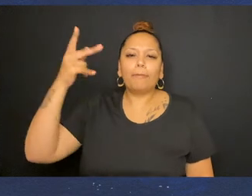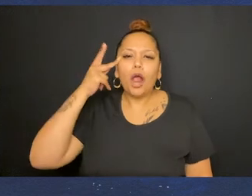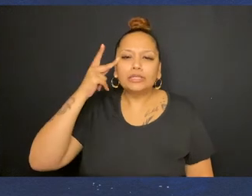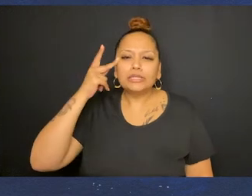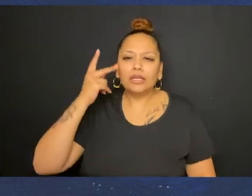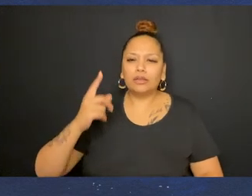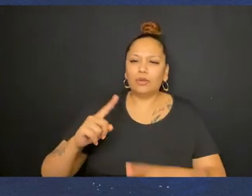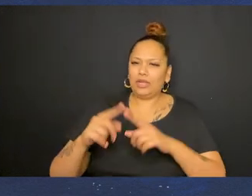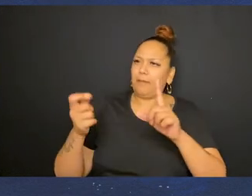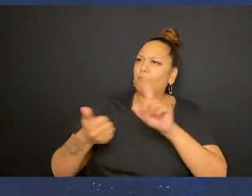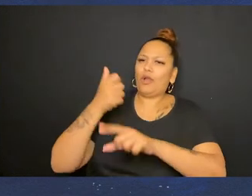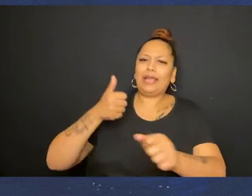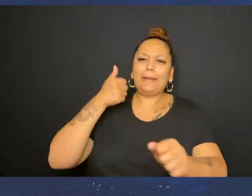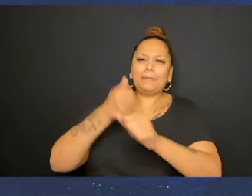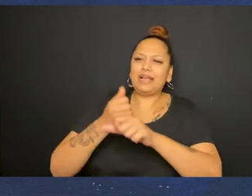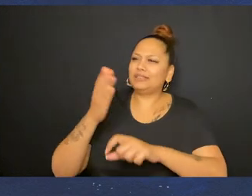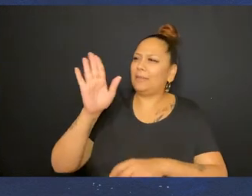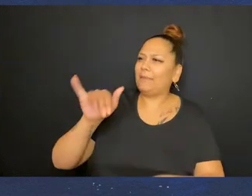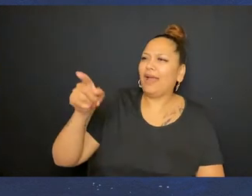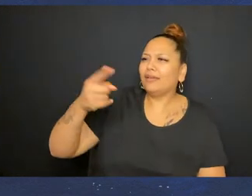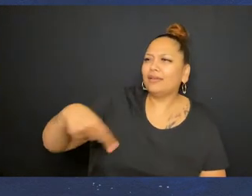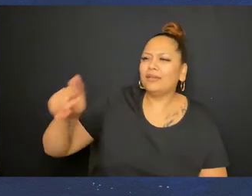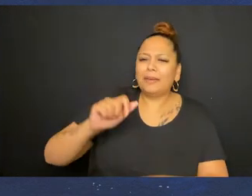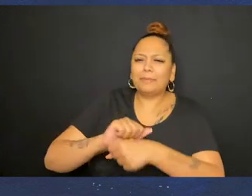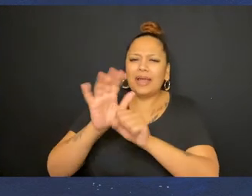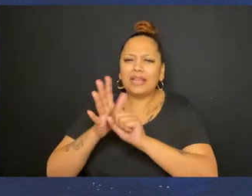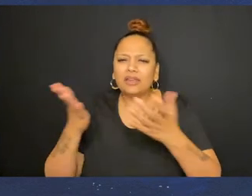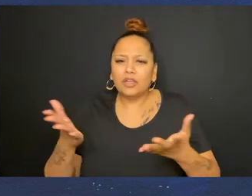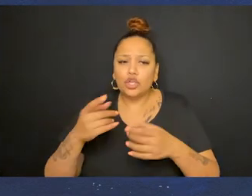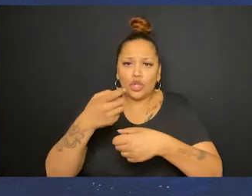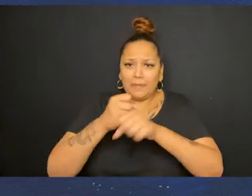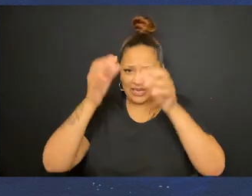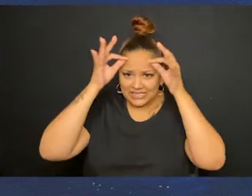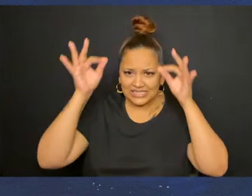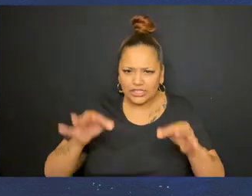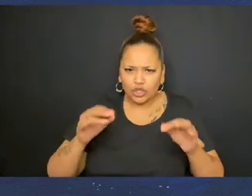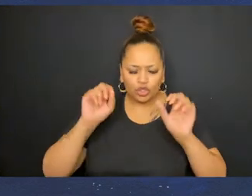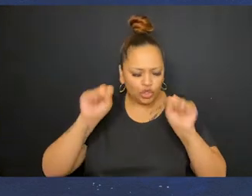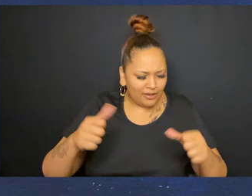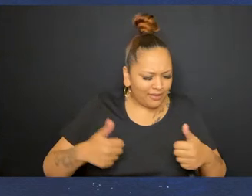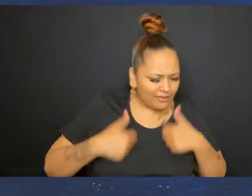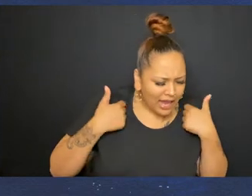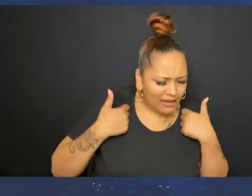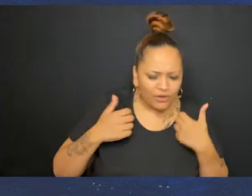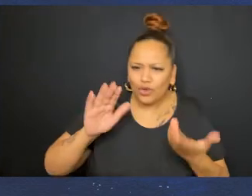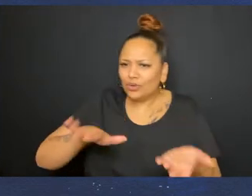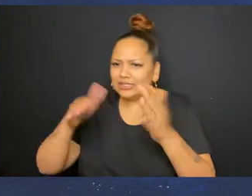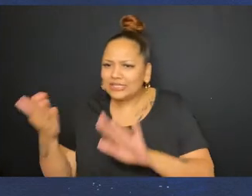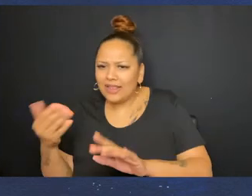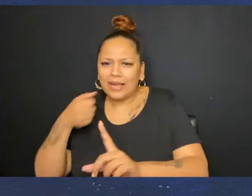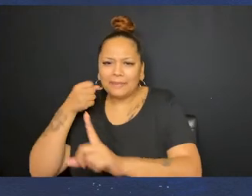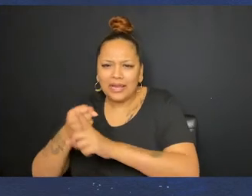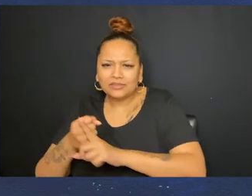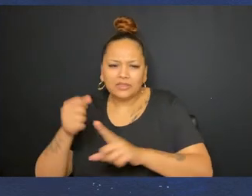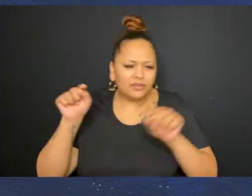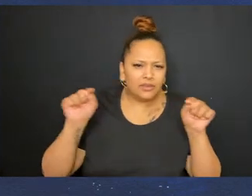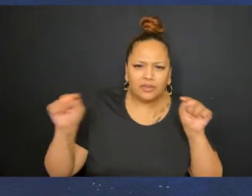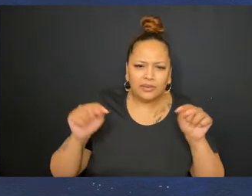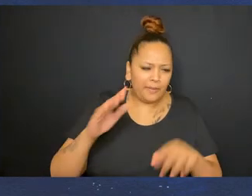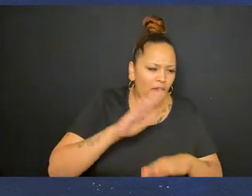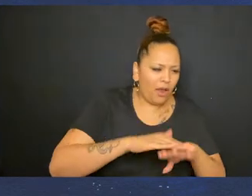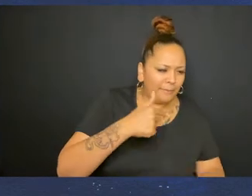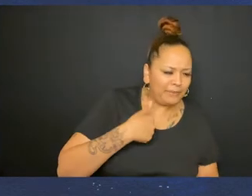when they are not the ones who are being most impacted by the pandemic. You are making decisions that could have life or death impact